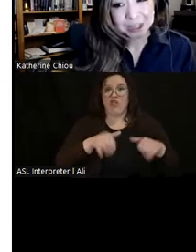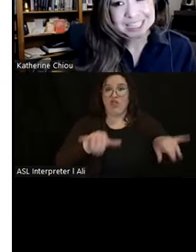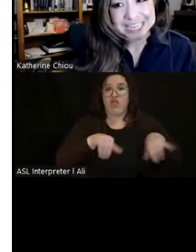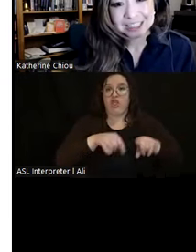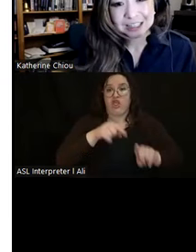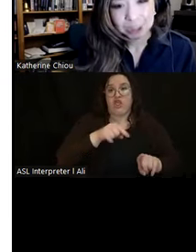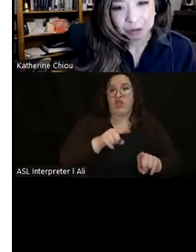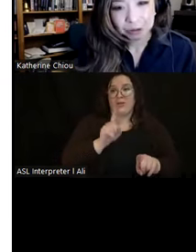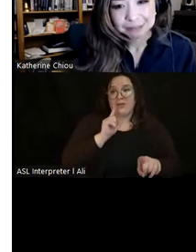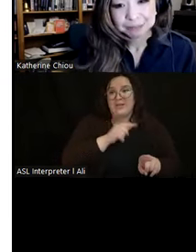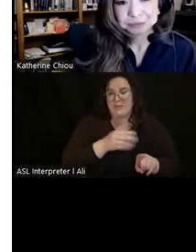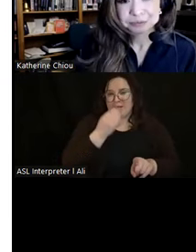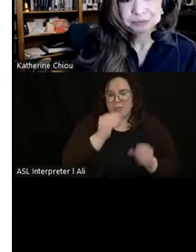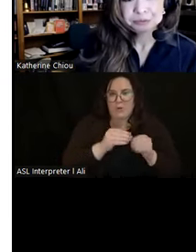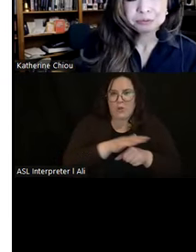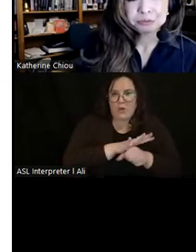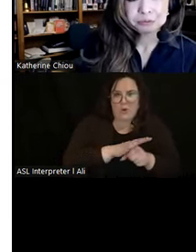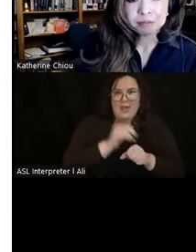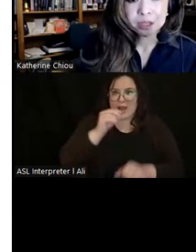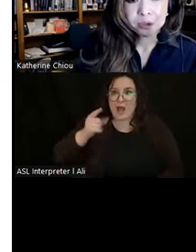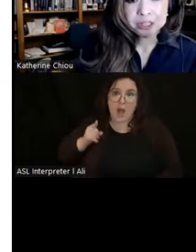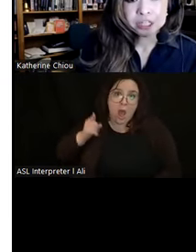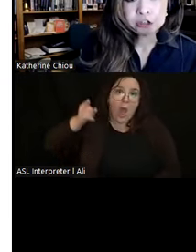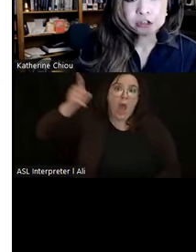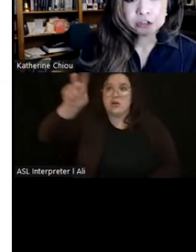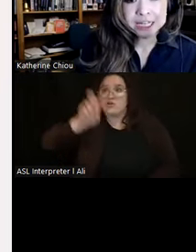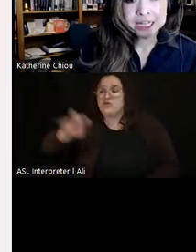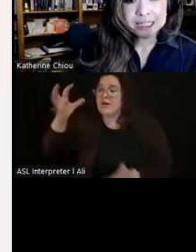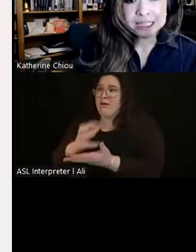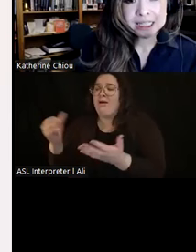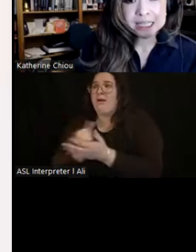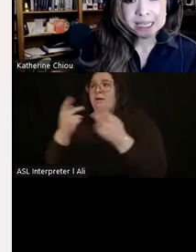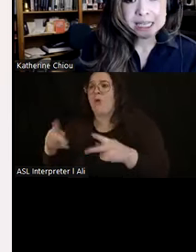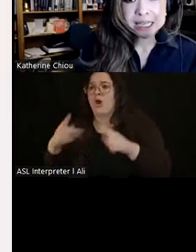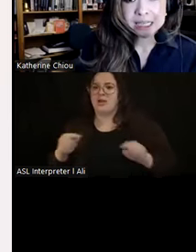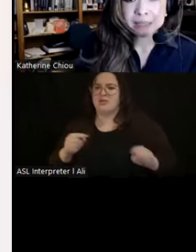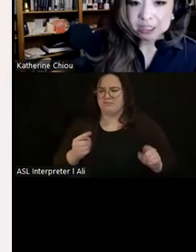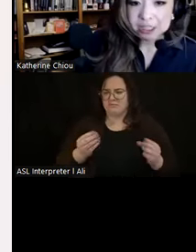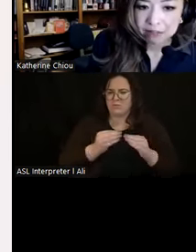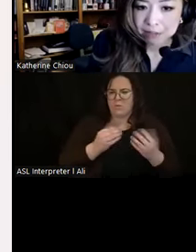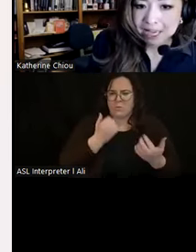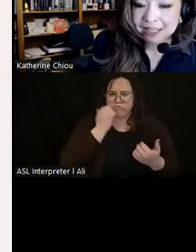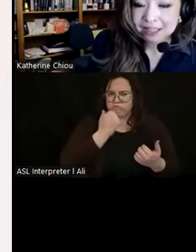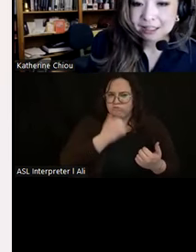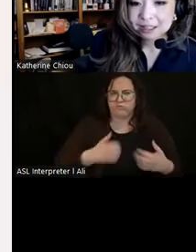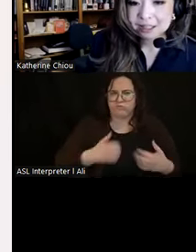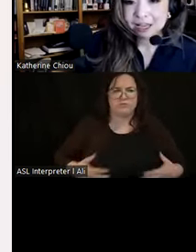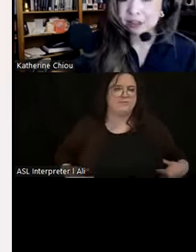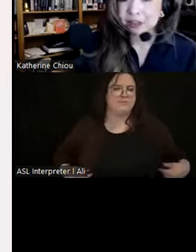was eating locally. When the ingredients in the domestic cuisine of Saro Japan